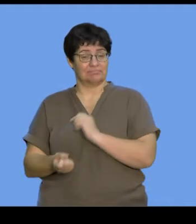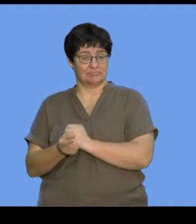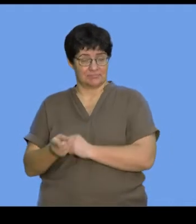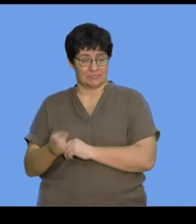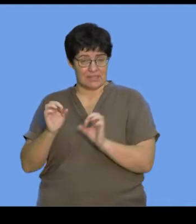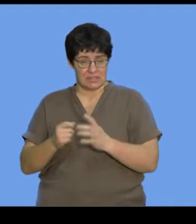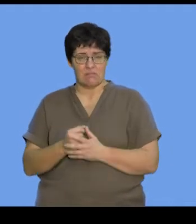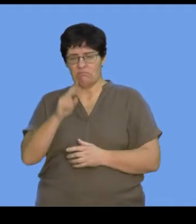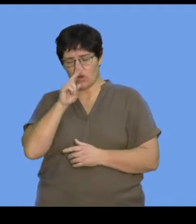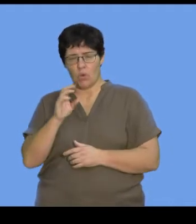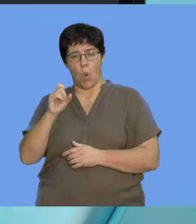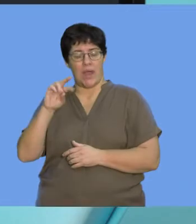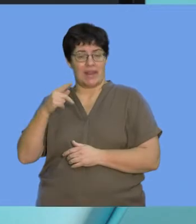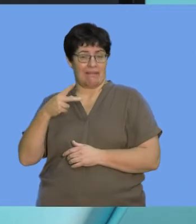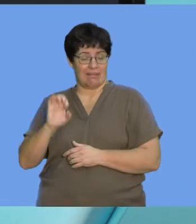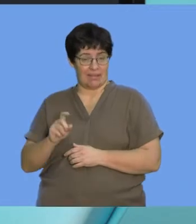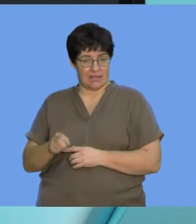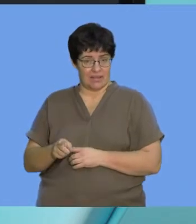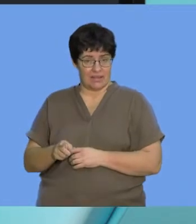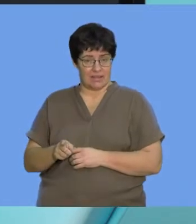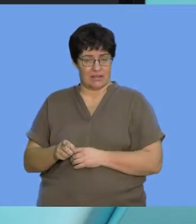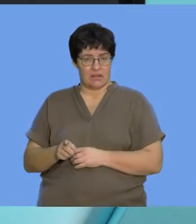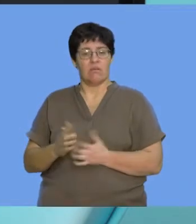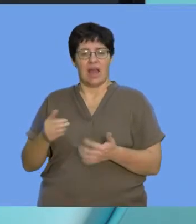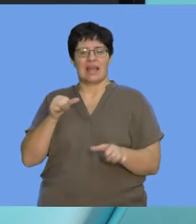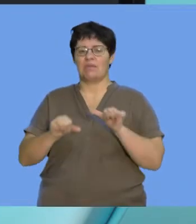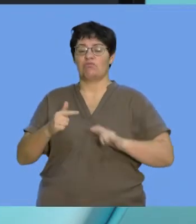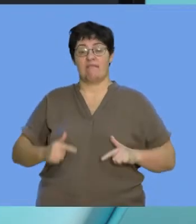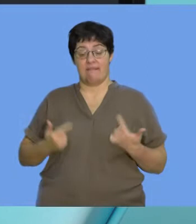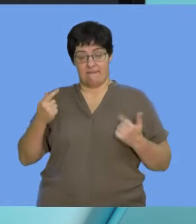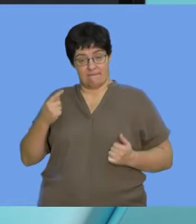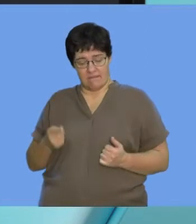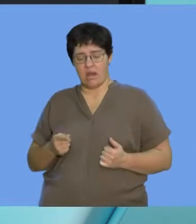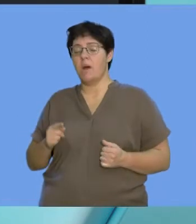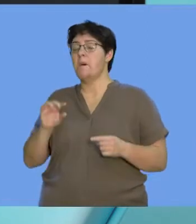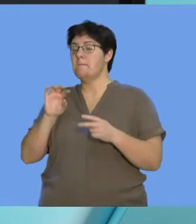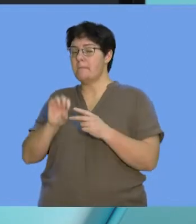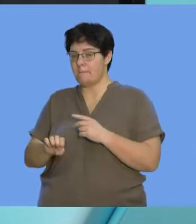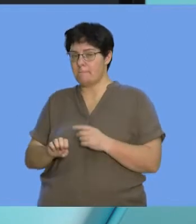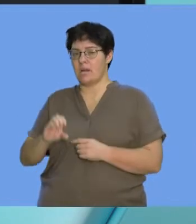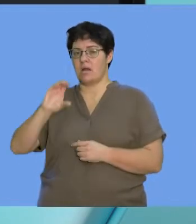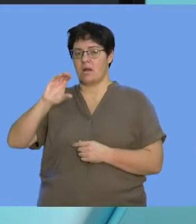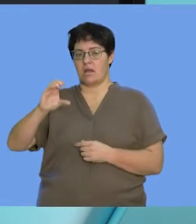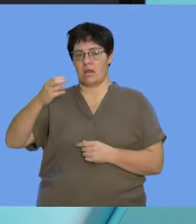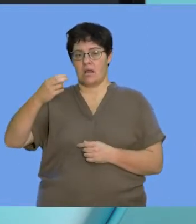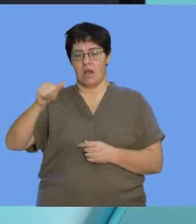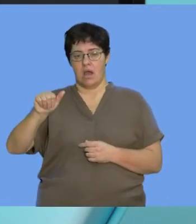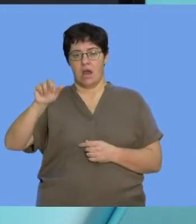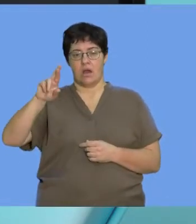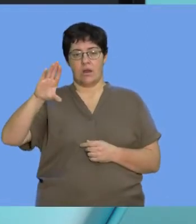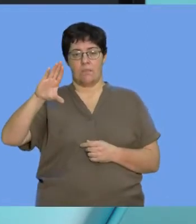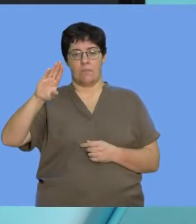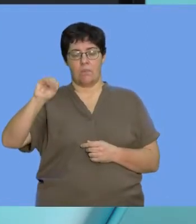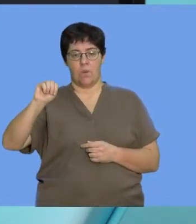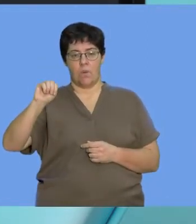our organic compounds in chemistry of life, we know that we've got carbohydrates and we say that we've got